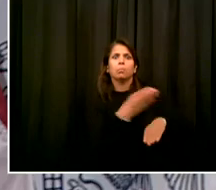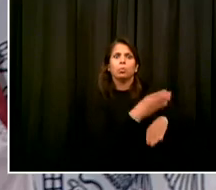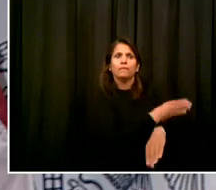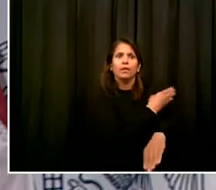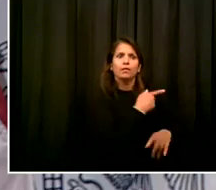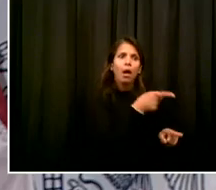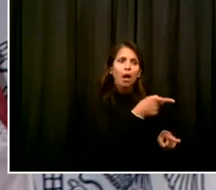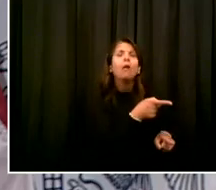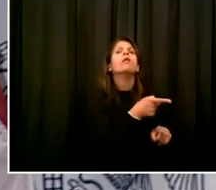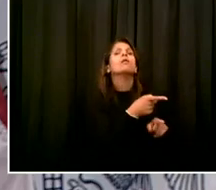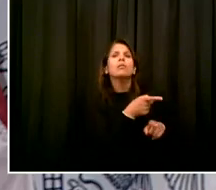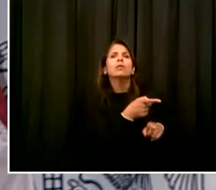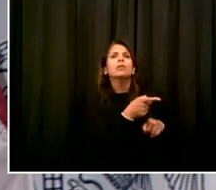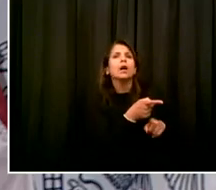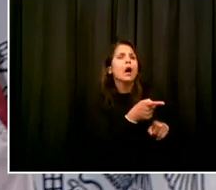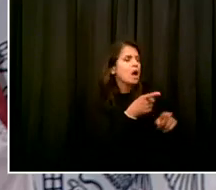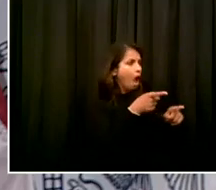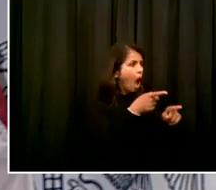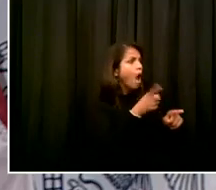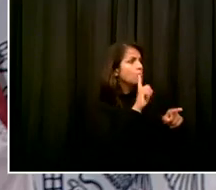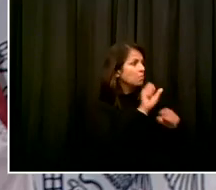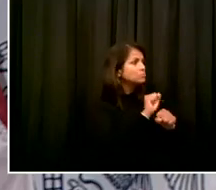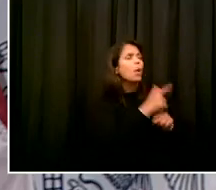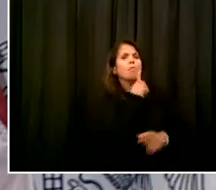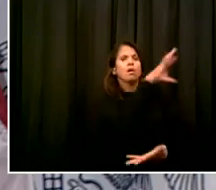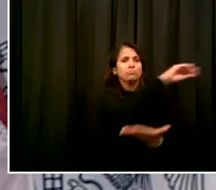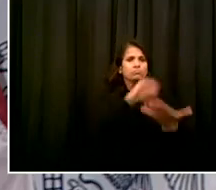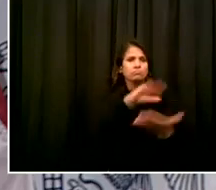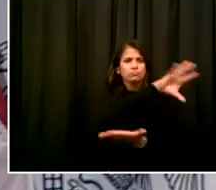So Dr. Choksi, Dr. Varmo, why don't you give an update?